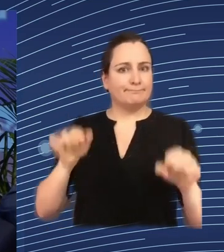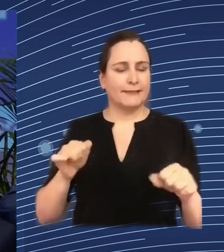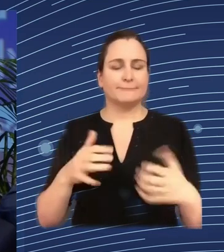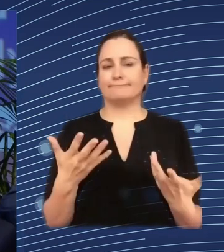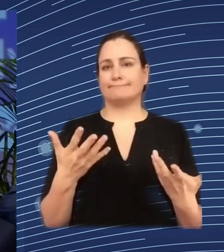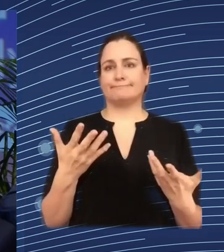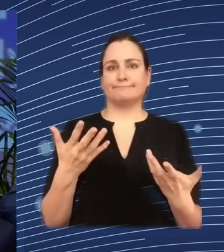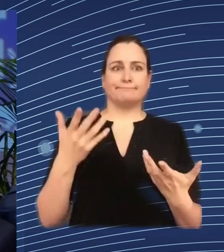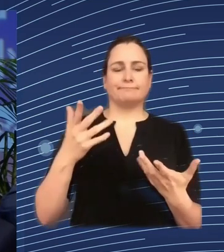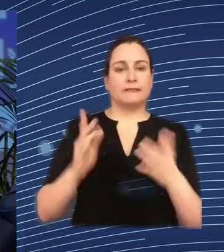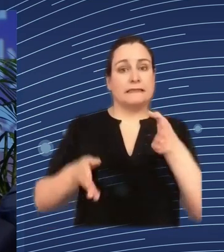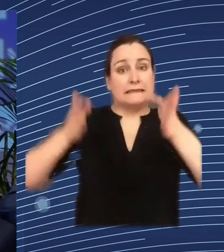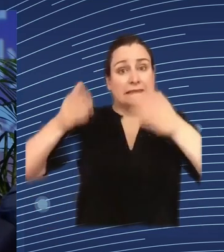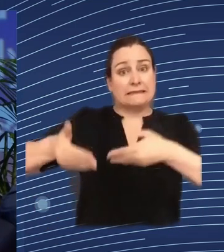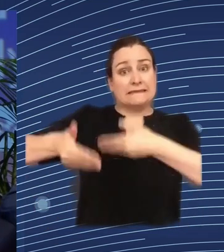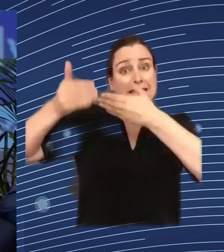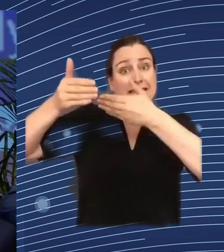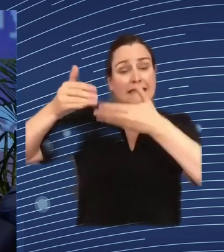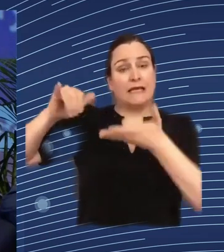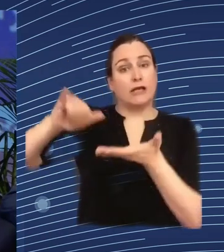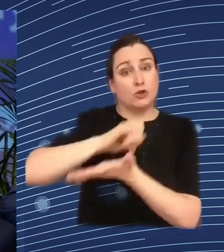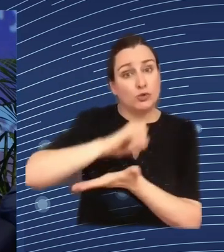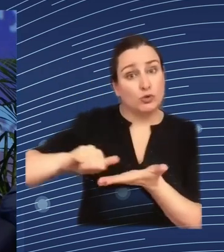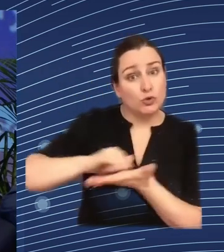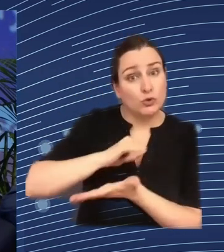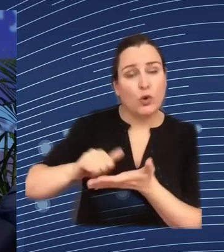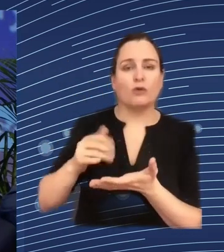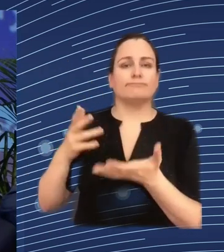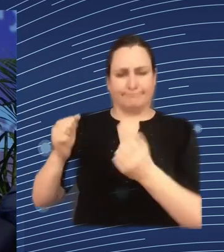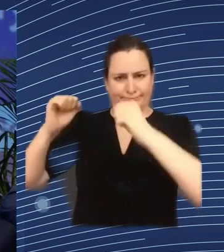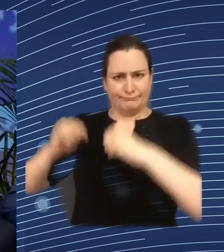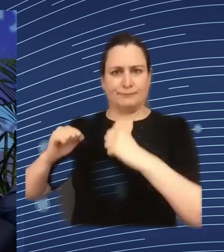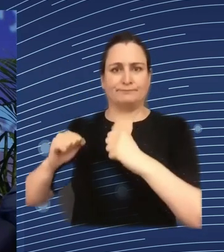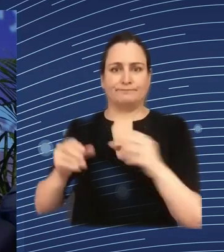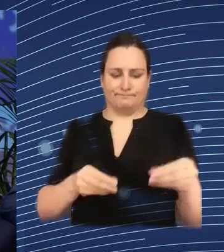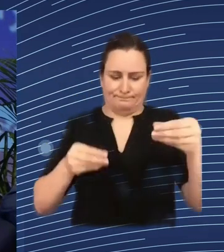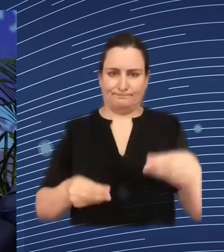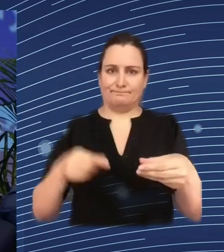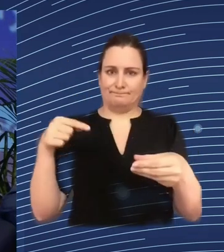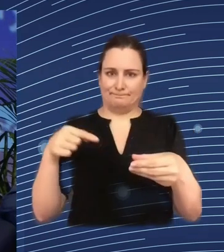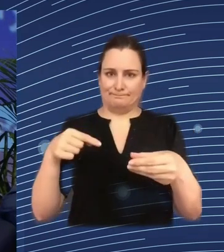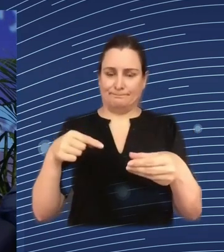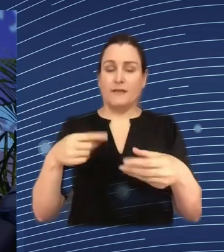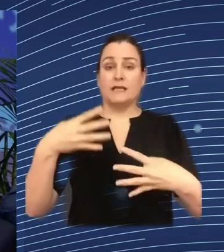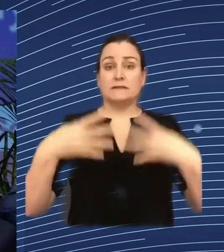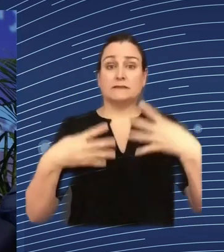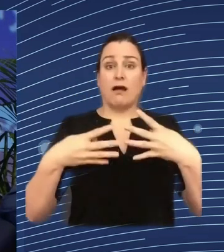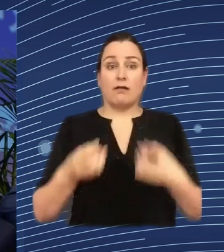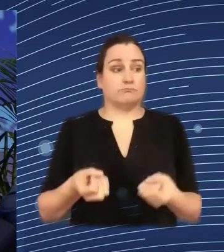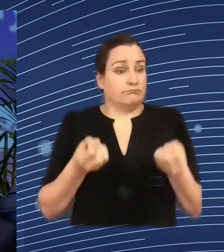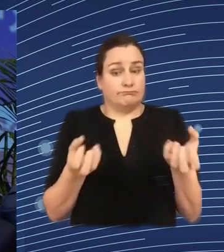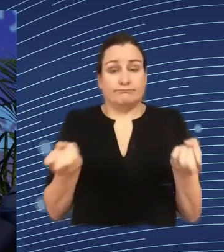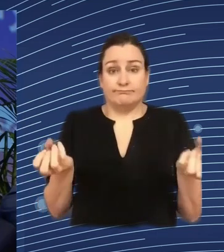City has this agreement I think San Francisco has this agreement where the data is provided standards so that they can they can understand